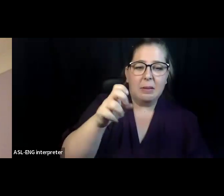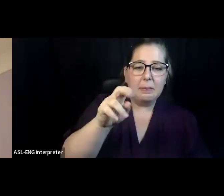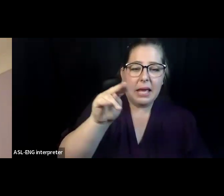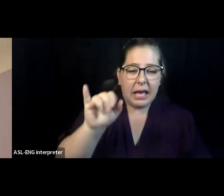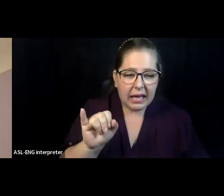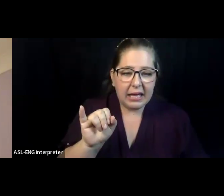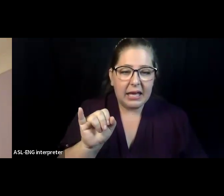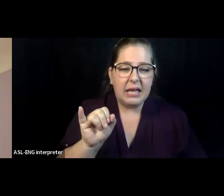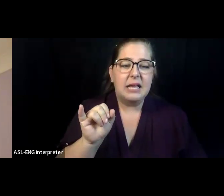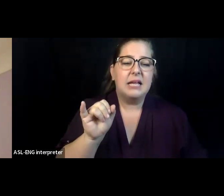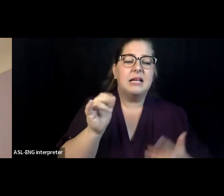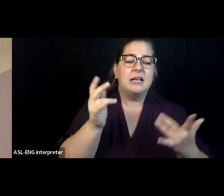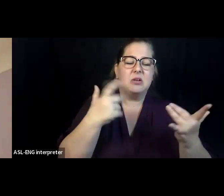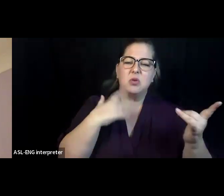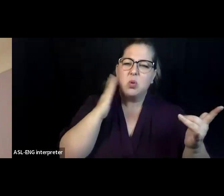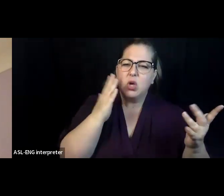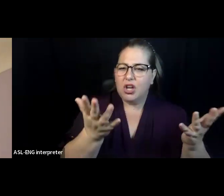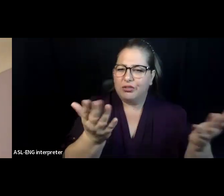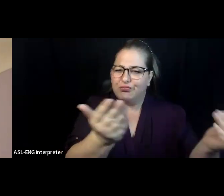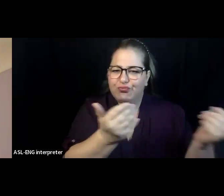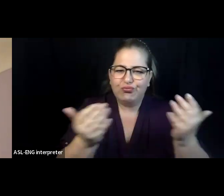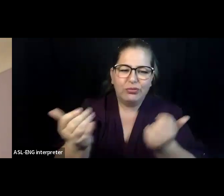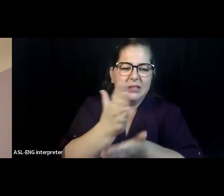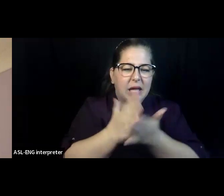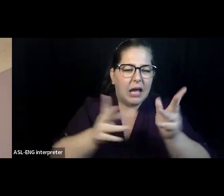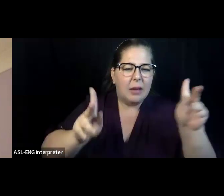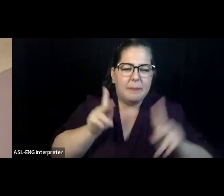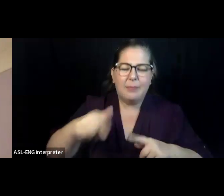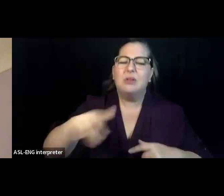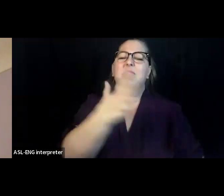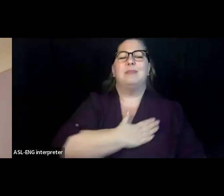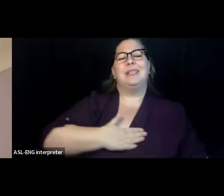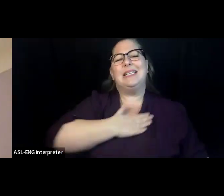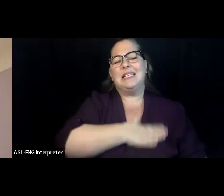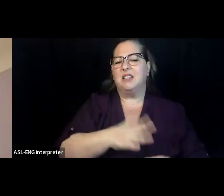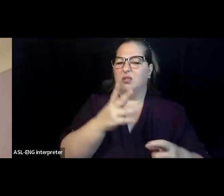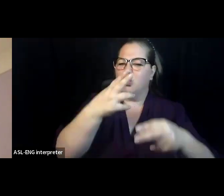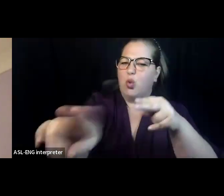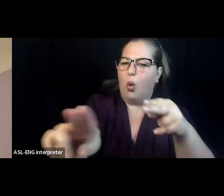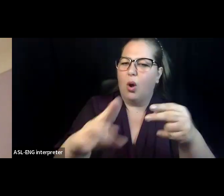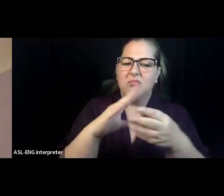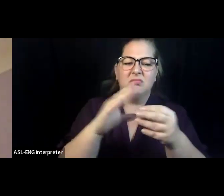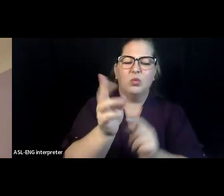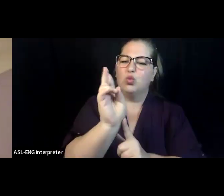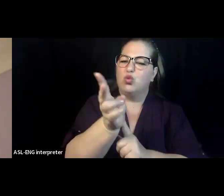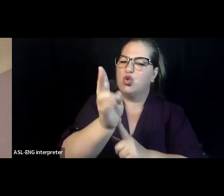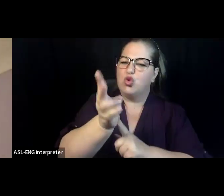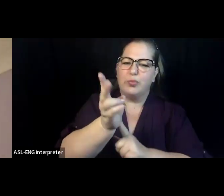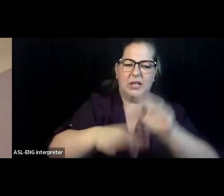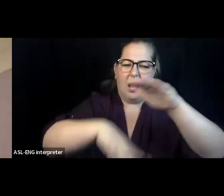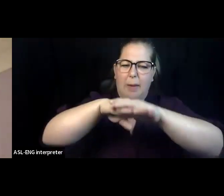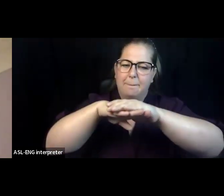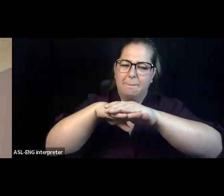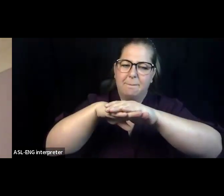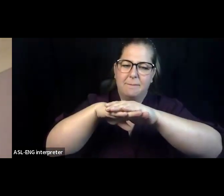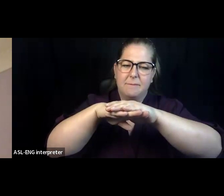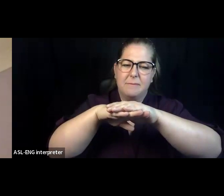keep it to roughly two minutes. We're going to time it. We're saying roughly because of course, you know, there's a number of very good reasons why two is